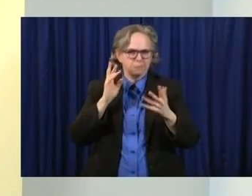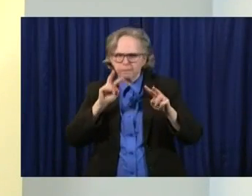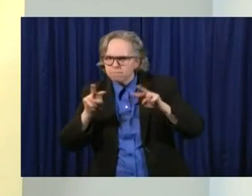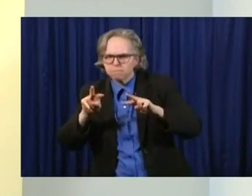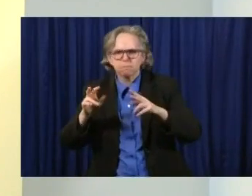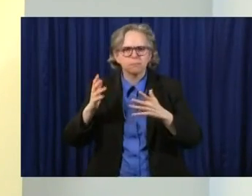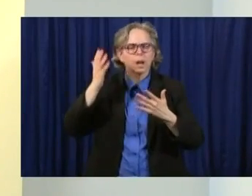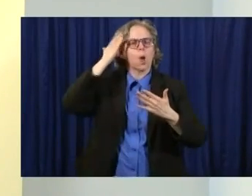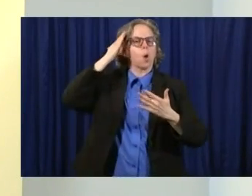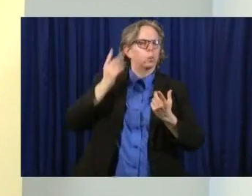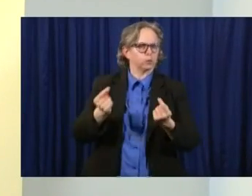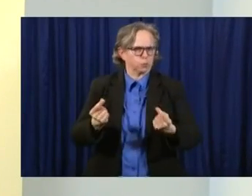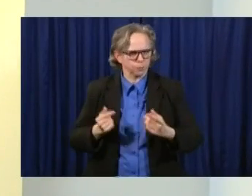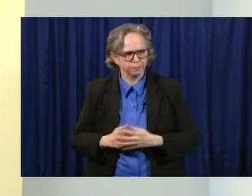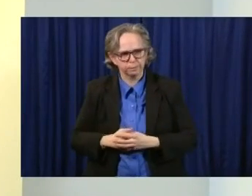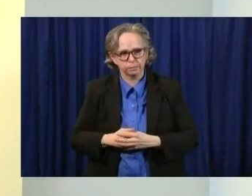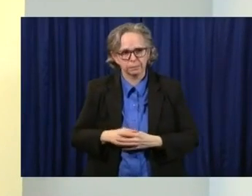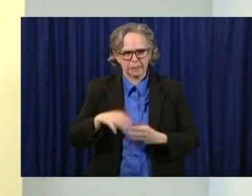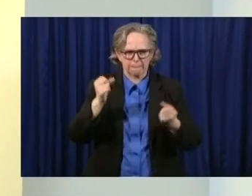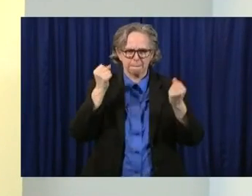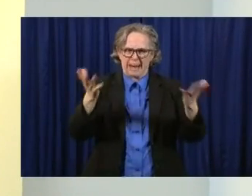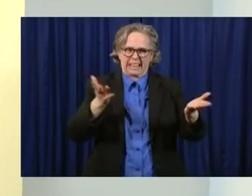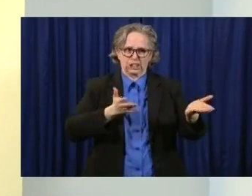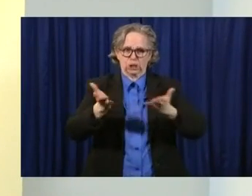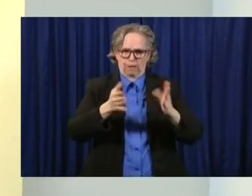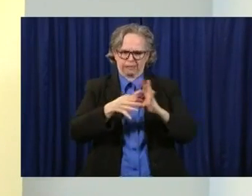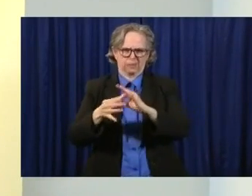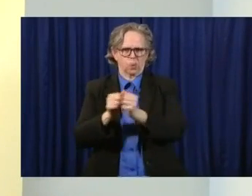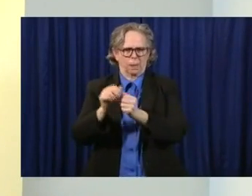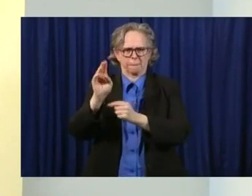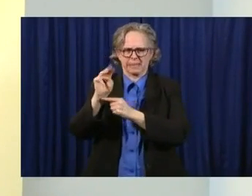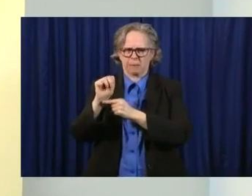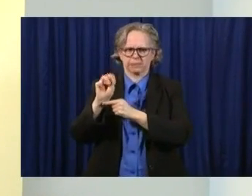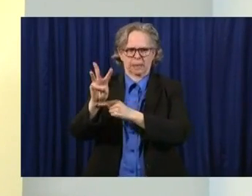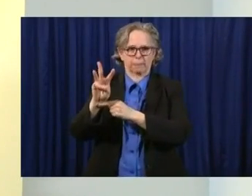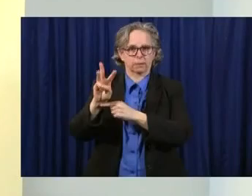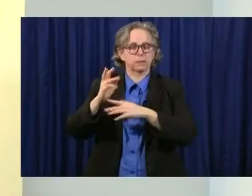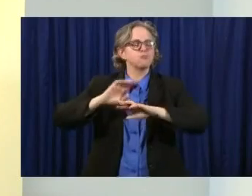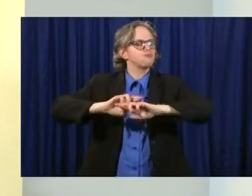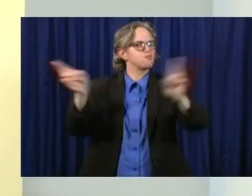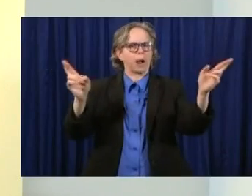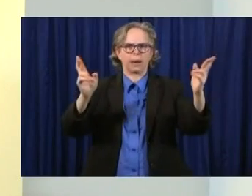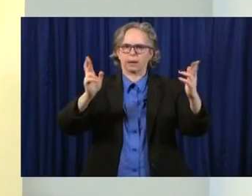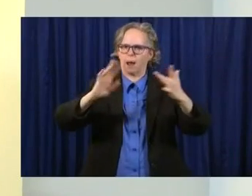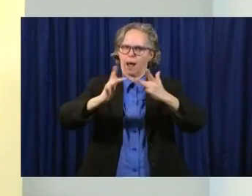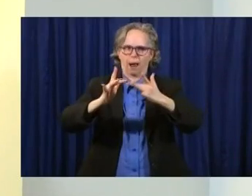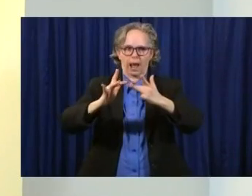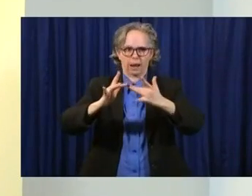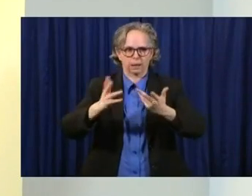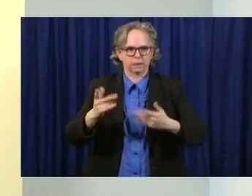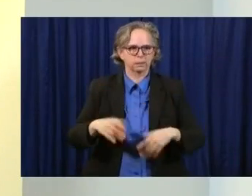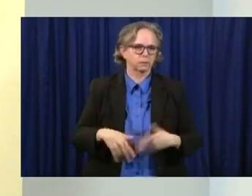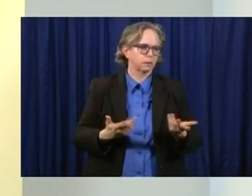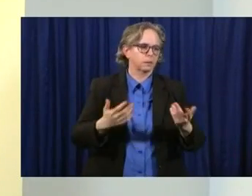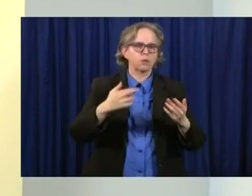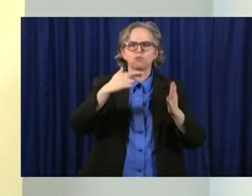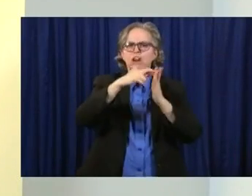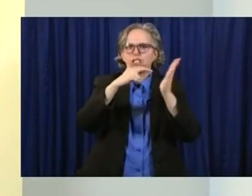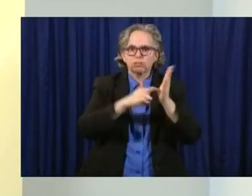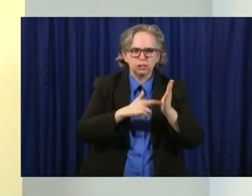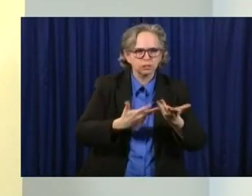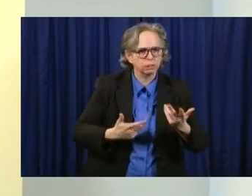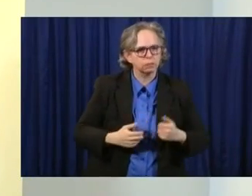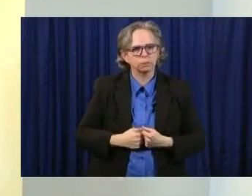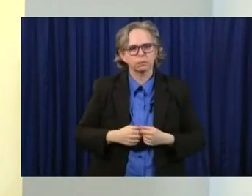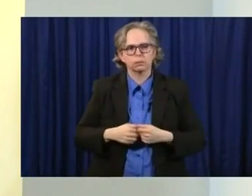services are already available online in a variety of things like vehicle registration, vehicle plate replacement,